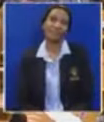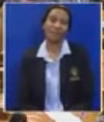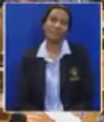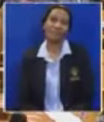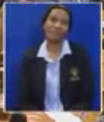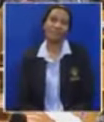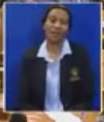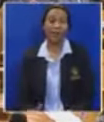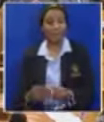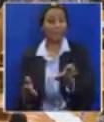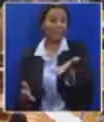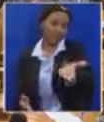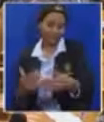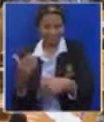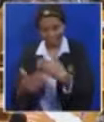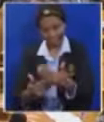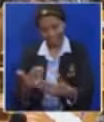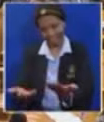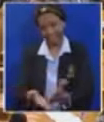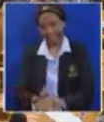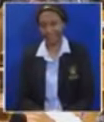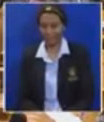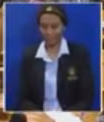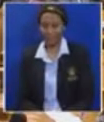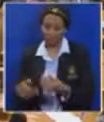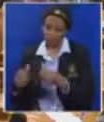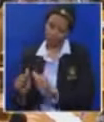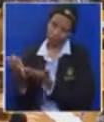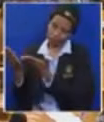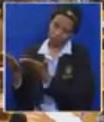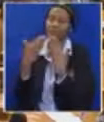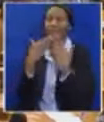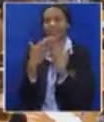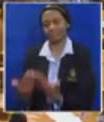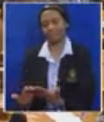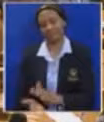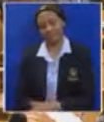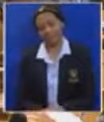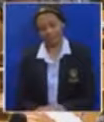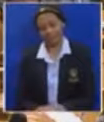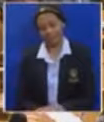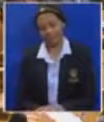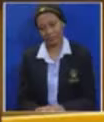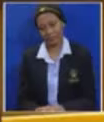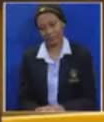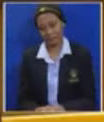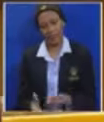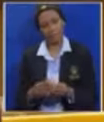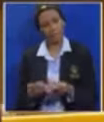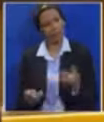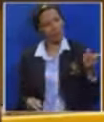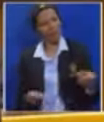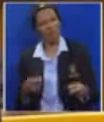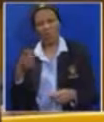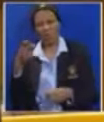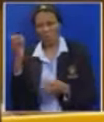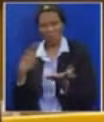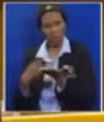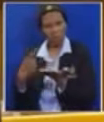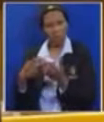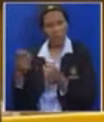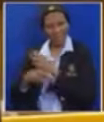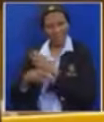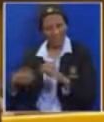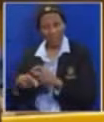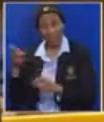Continue, Honorable Member. Thank you, House Chair. The Honorable Member wants to talk about stealing. must answer where the 20